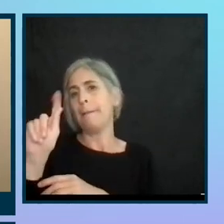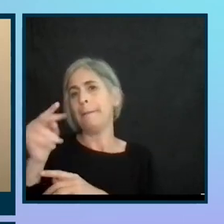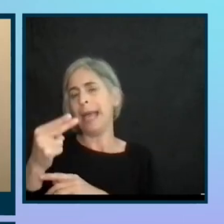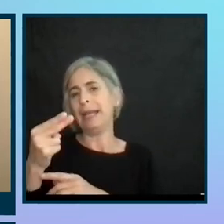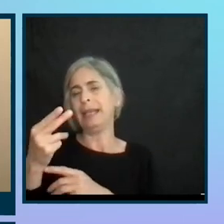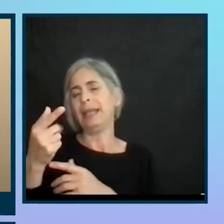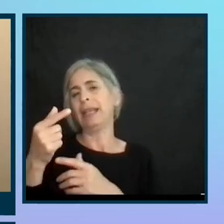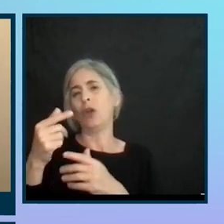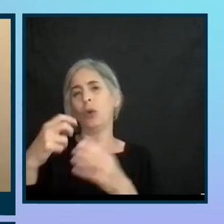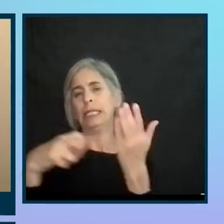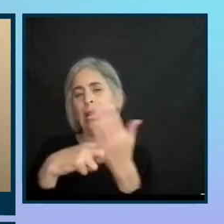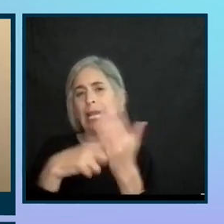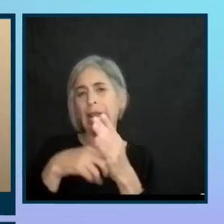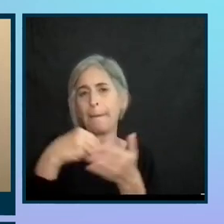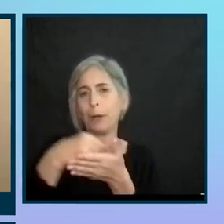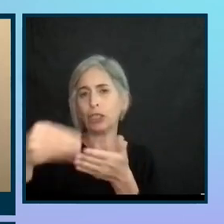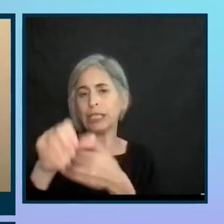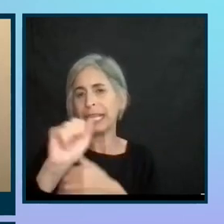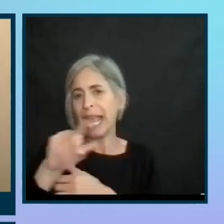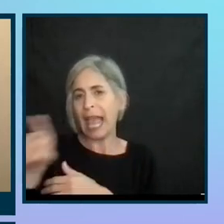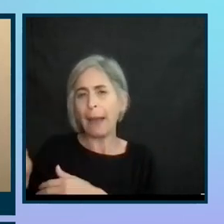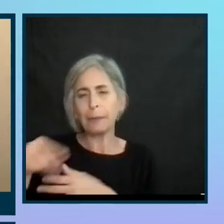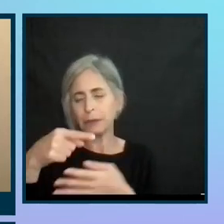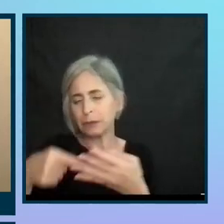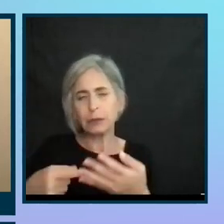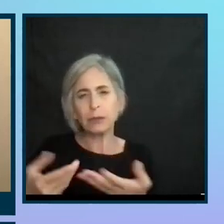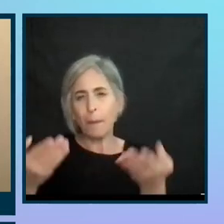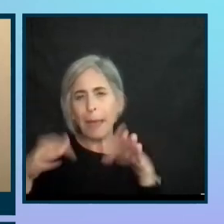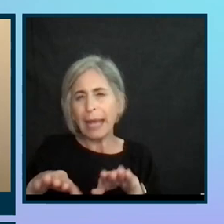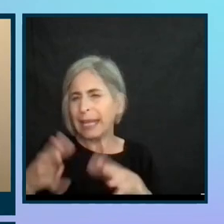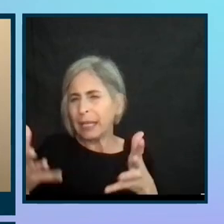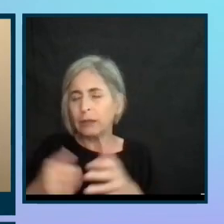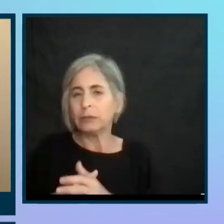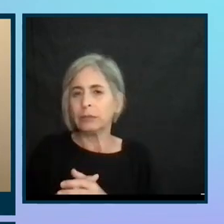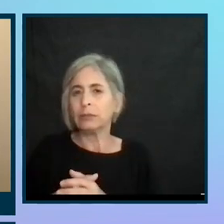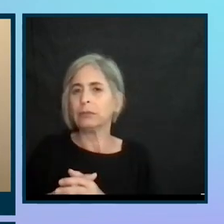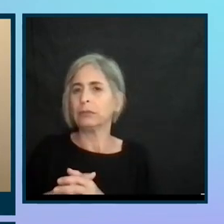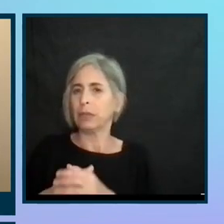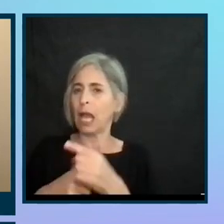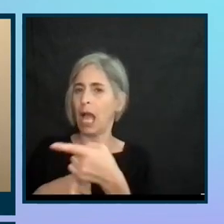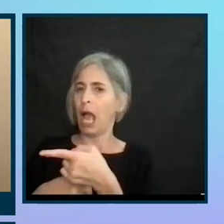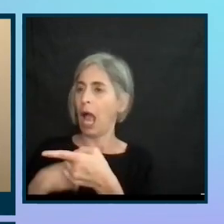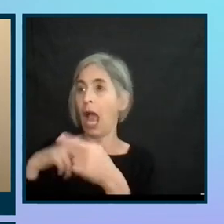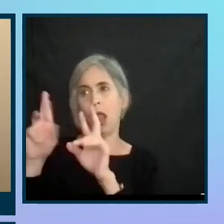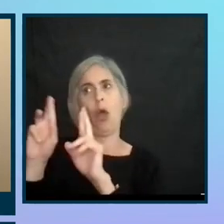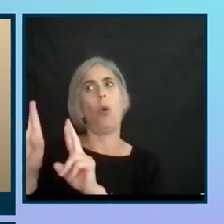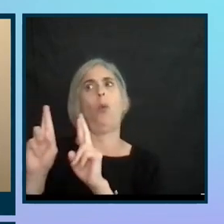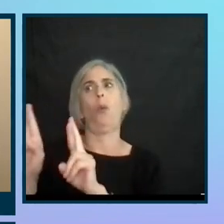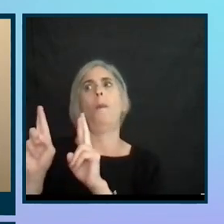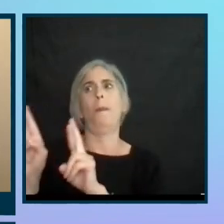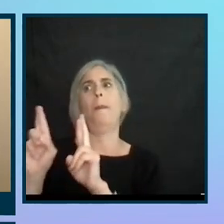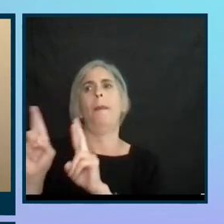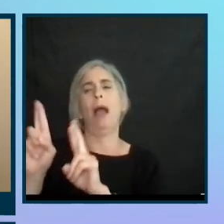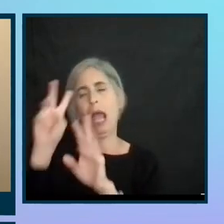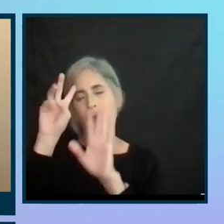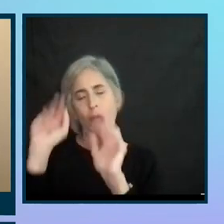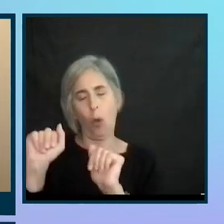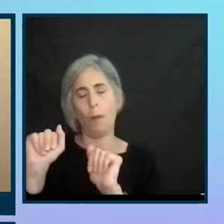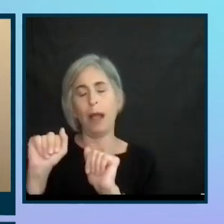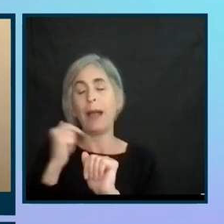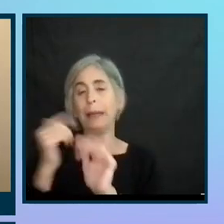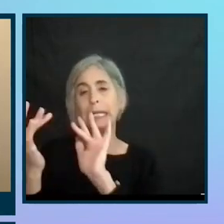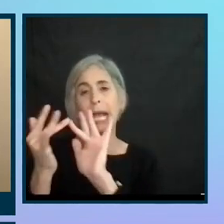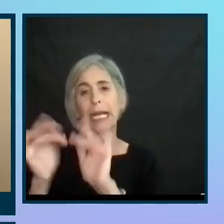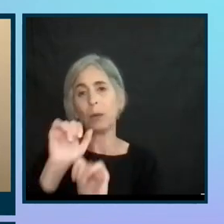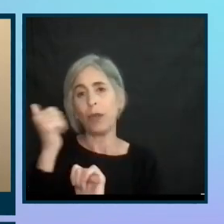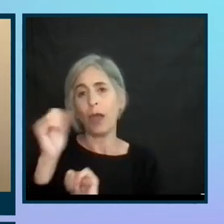ticket purchasing apps and things along those lines? Let me I hope so. I'm in touch with some